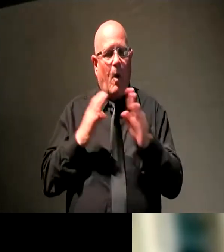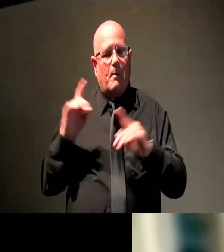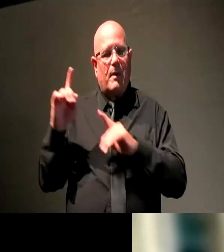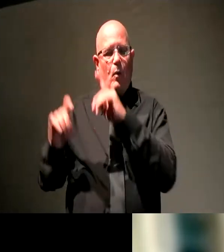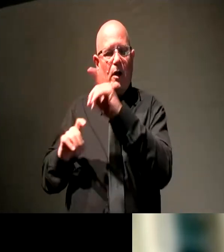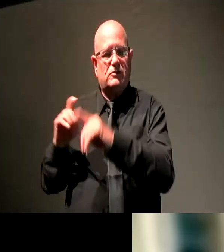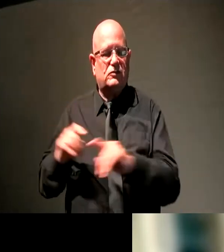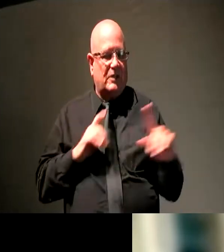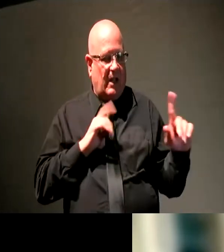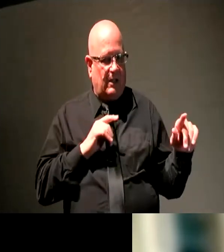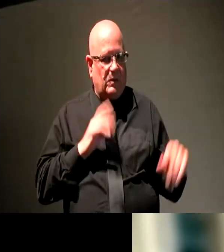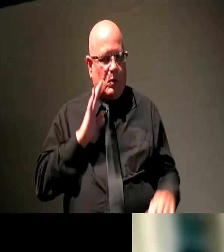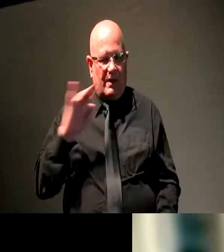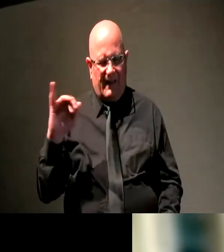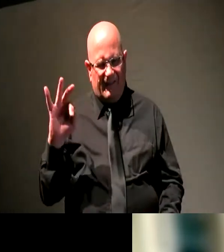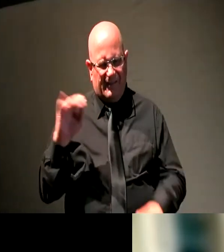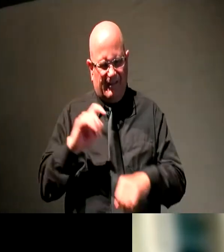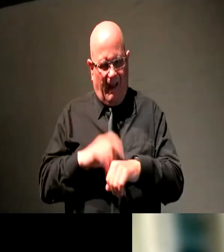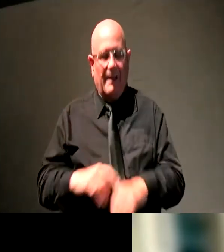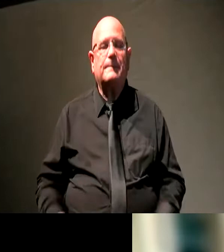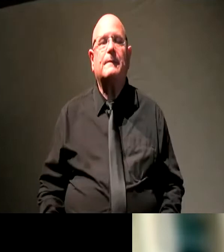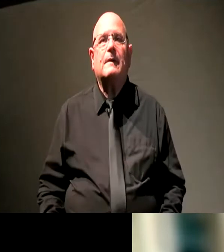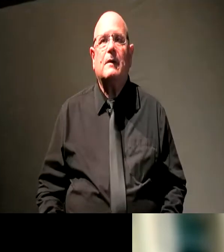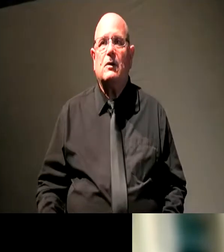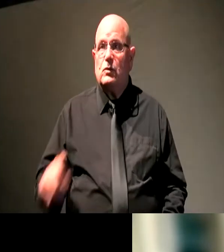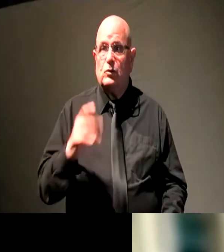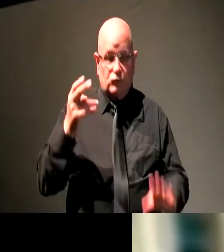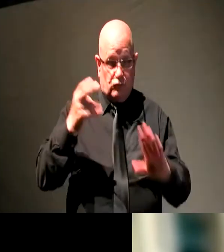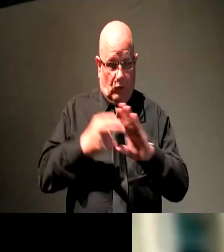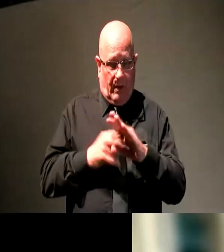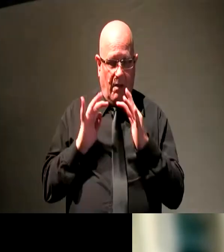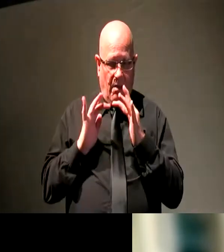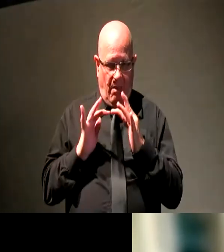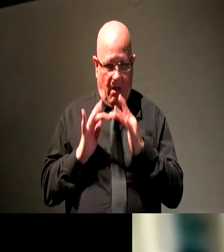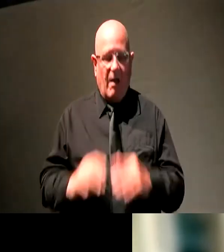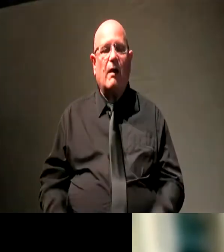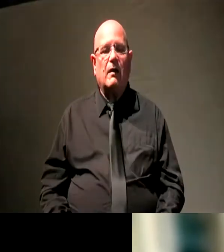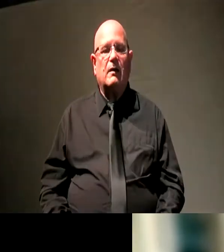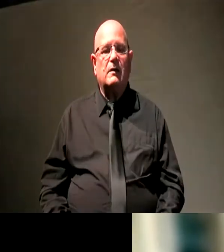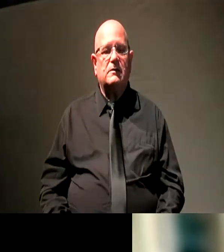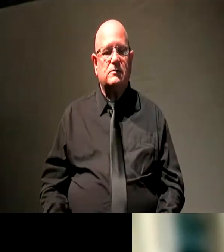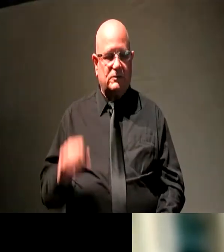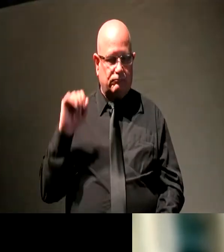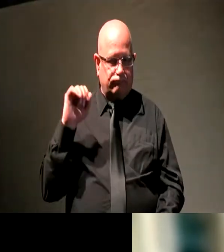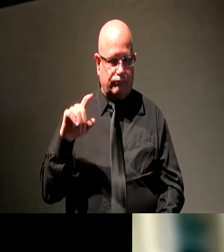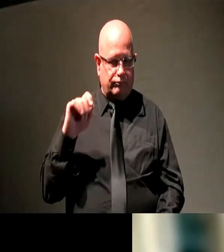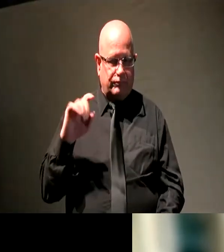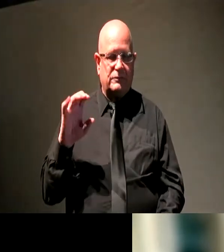and answering. And for those of you that are joining us online, you can put those questions in the chat. That would be great.